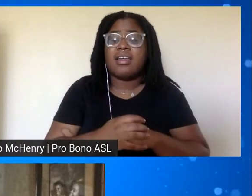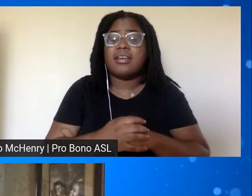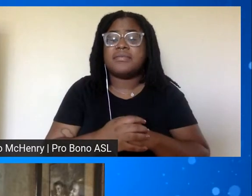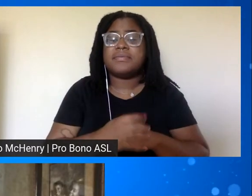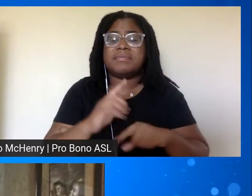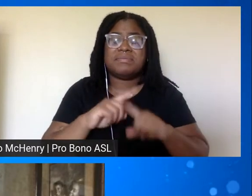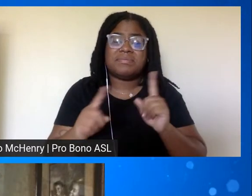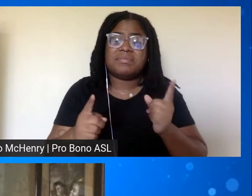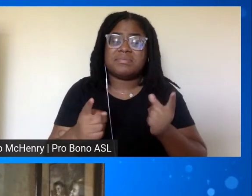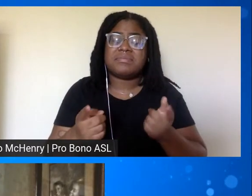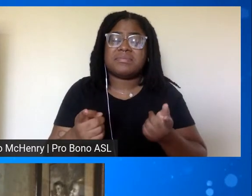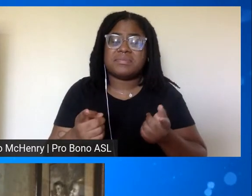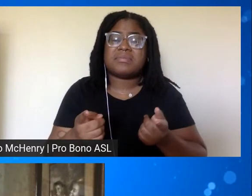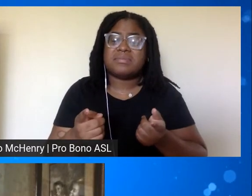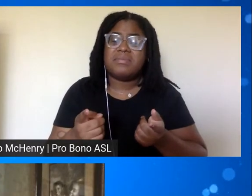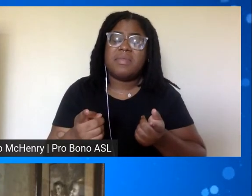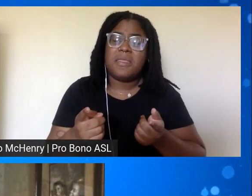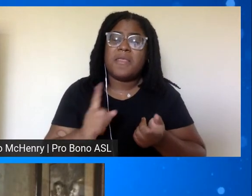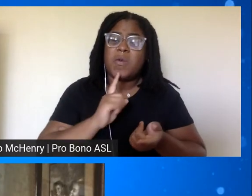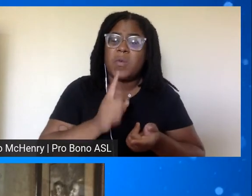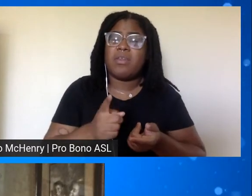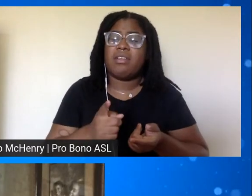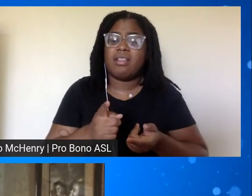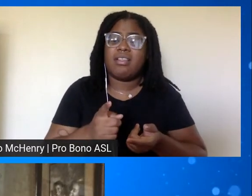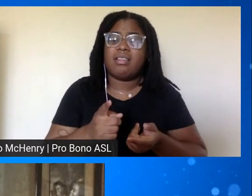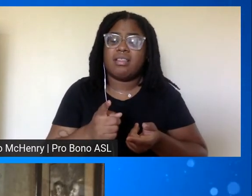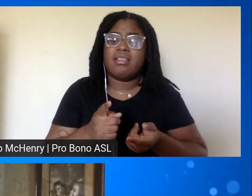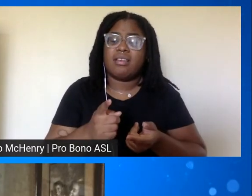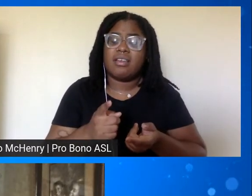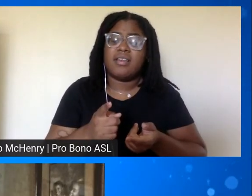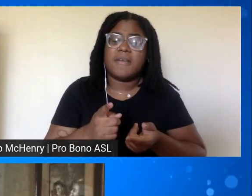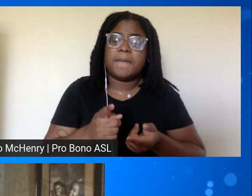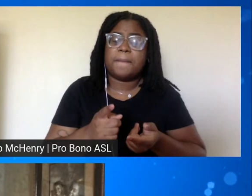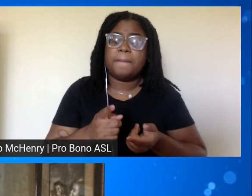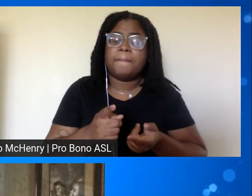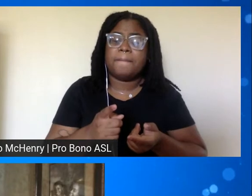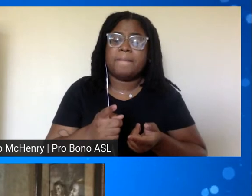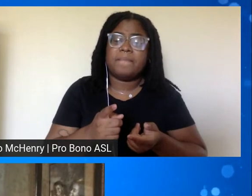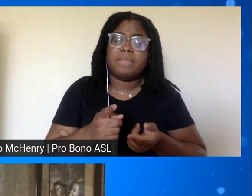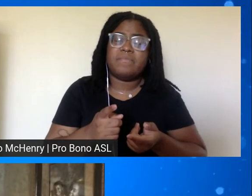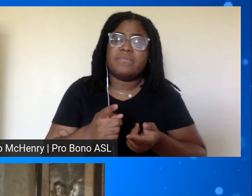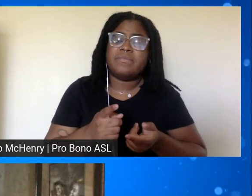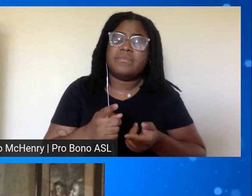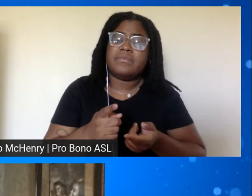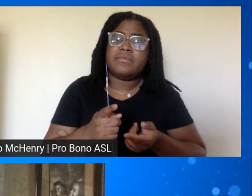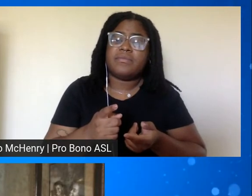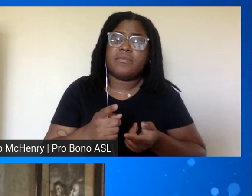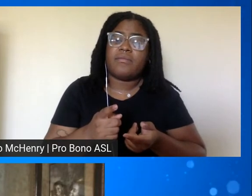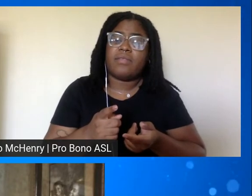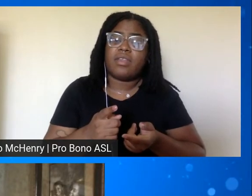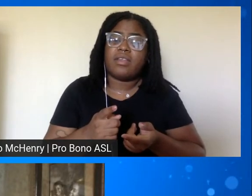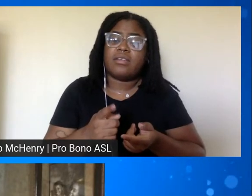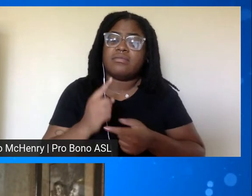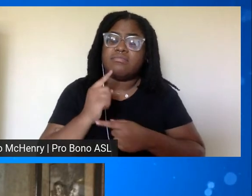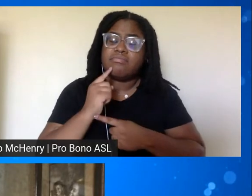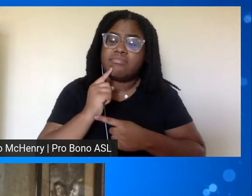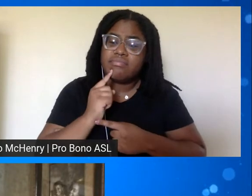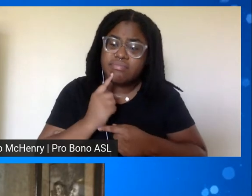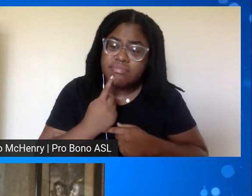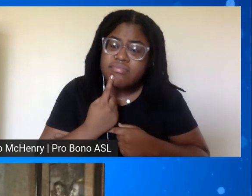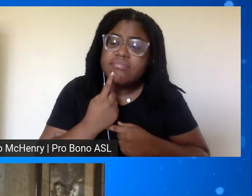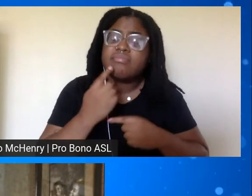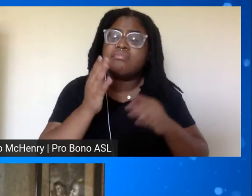you know it it it really is going to take uh a very concerted collaborative coordinated